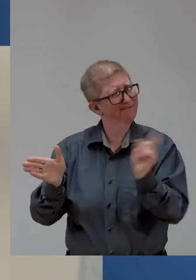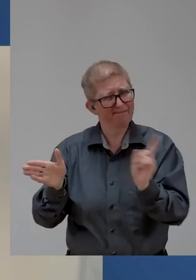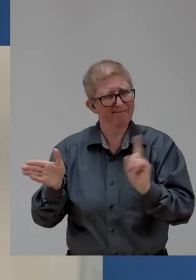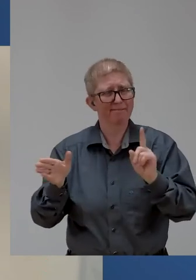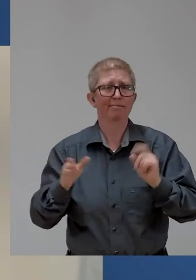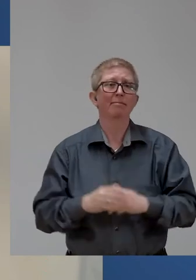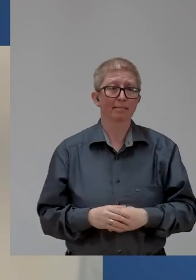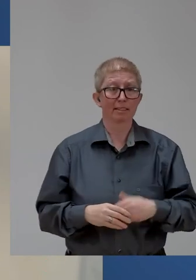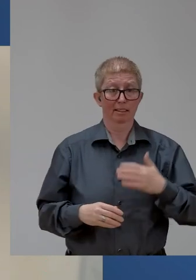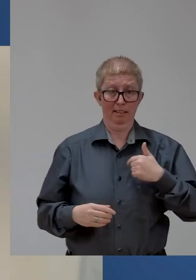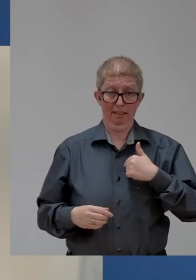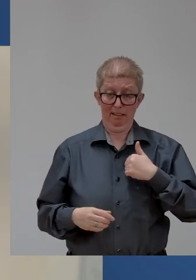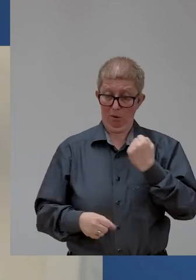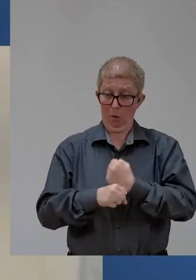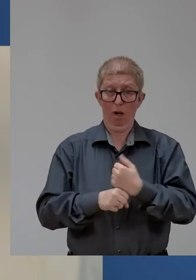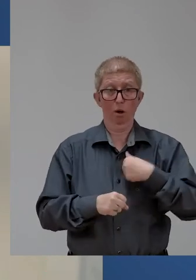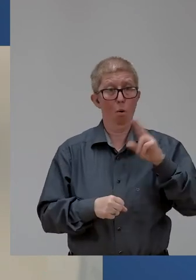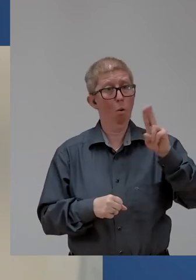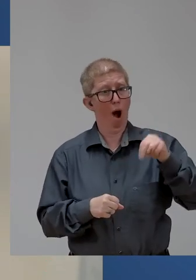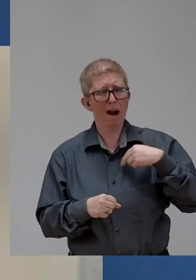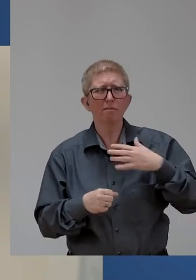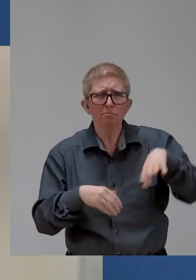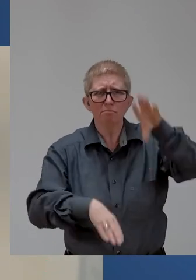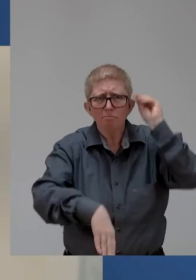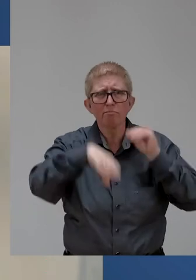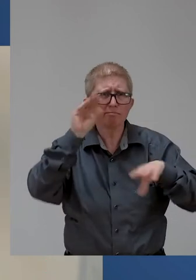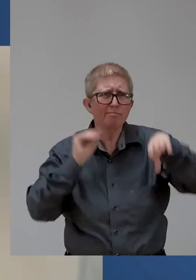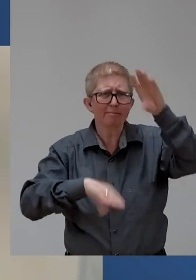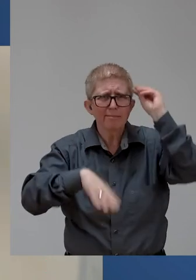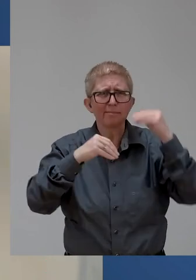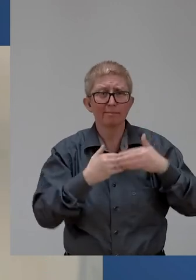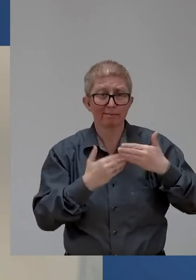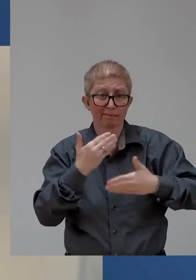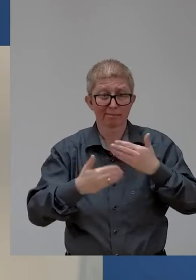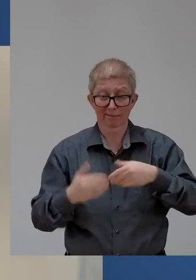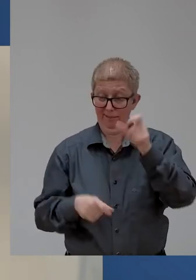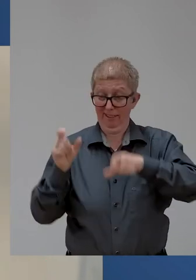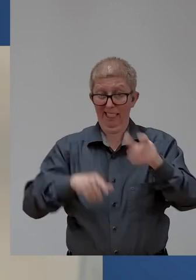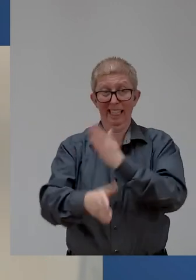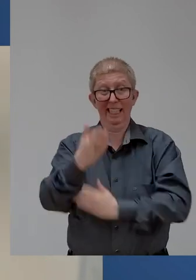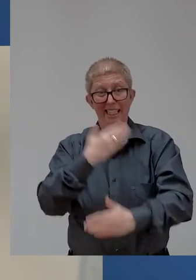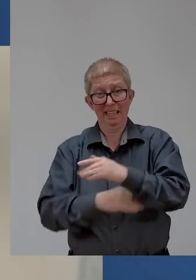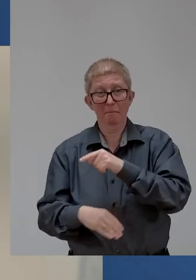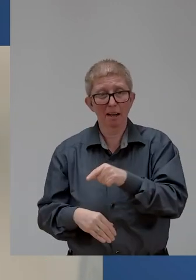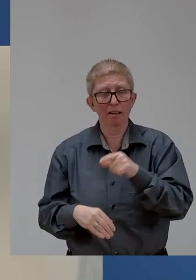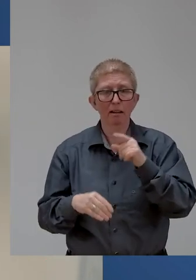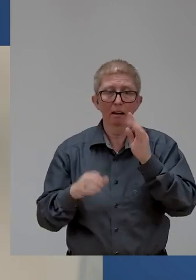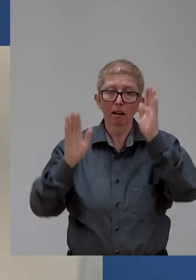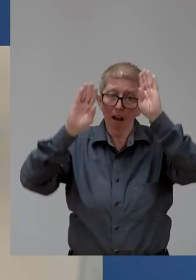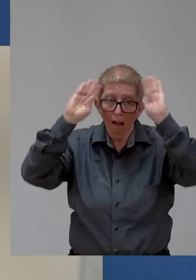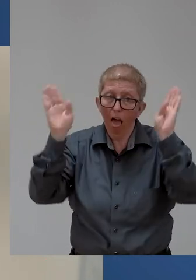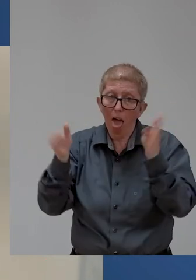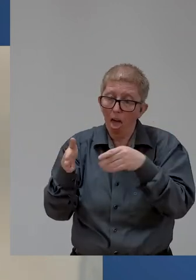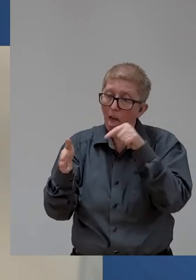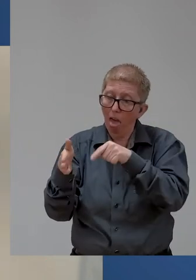mission to the UN over the last decade, the default perception is that persons with disabilities work only on disability issues, attend disability-specific